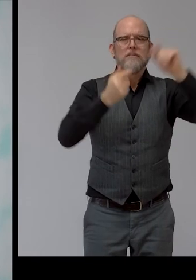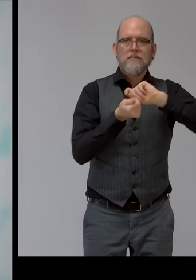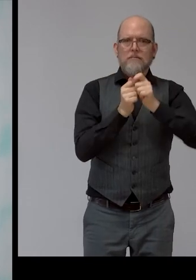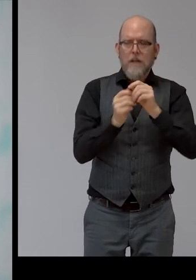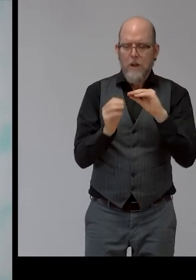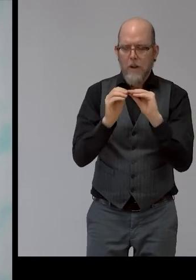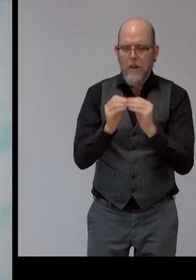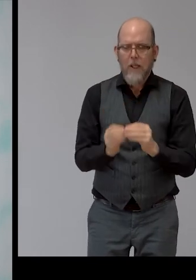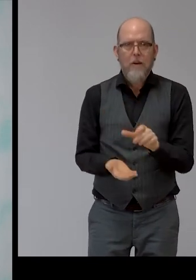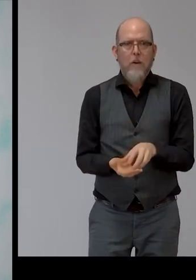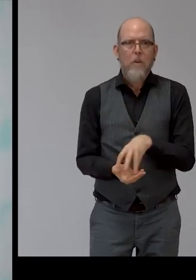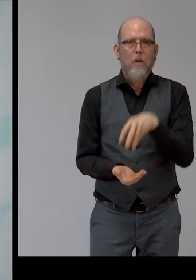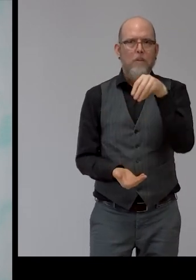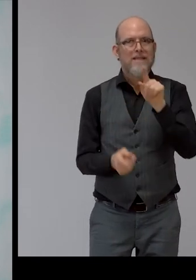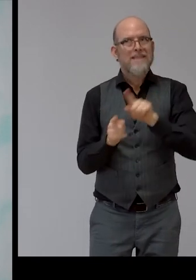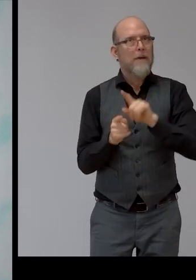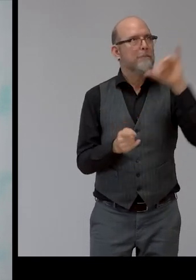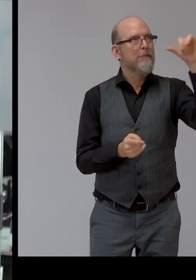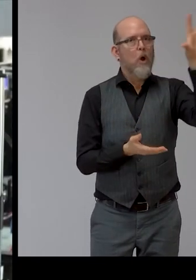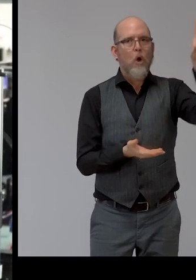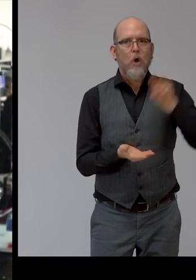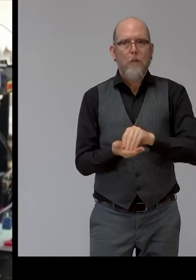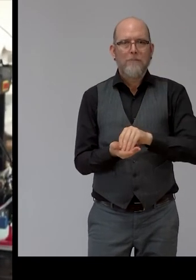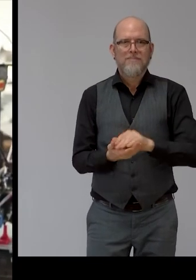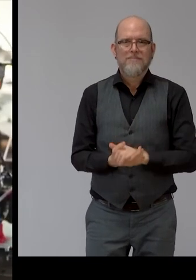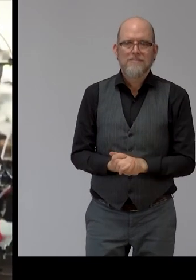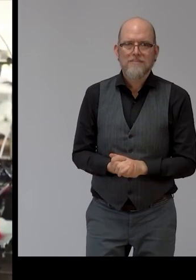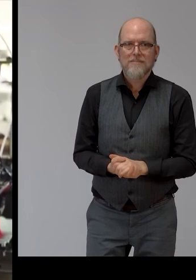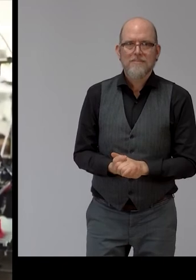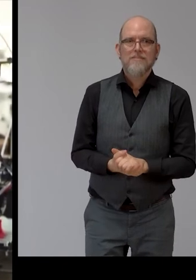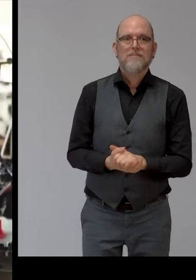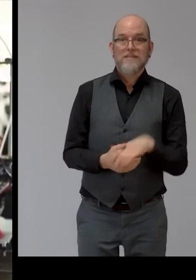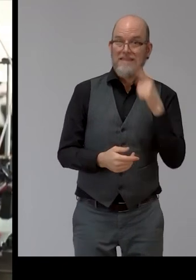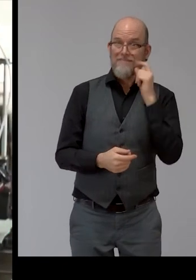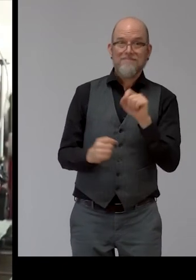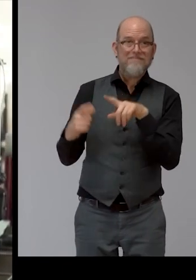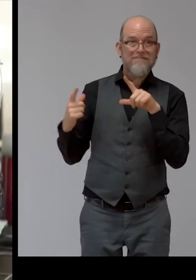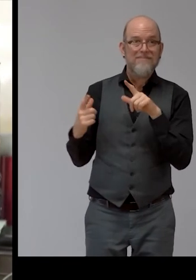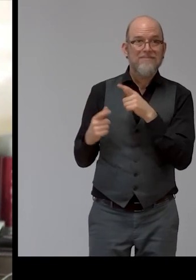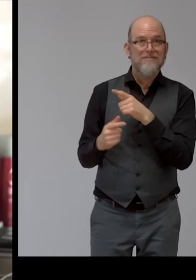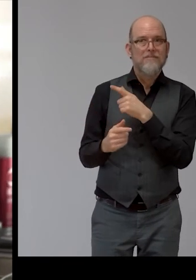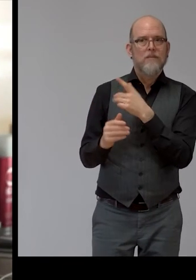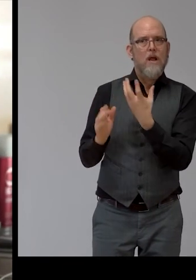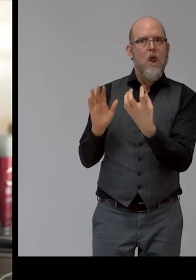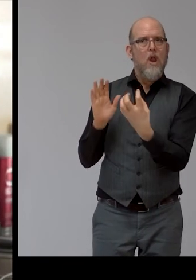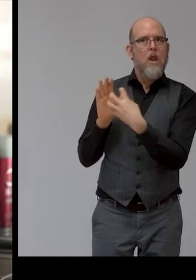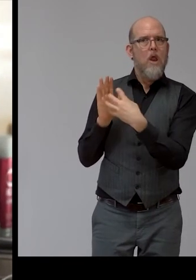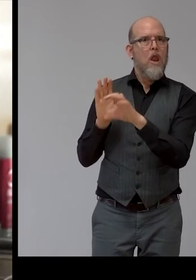On the screen, a colorful logo is created. A man with glasses sits in front of a 3D printer.